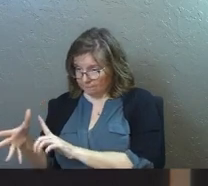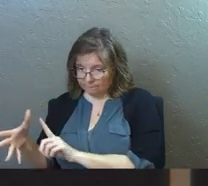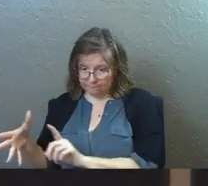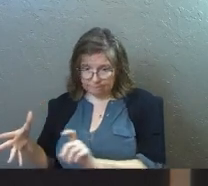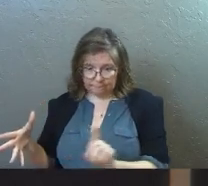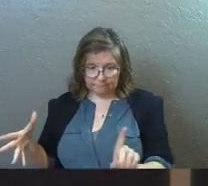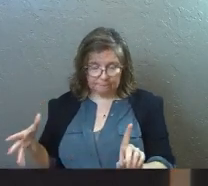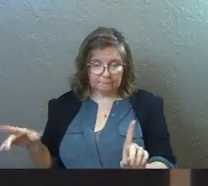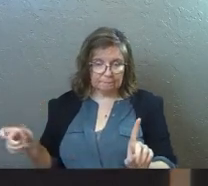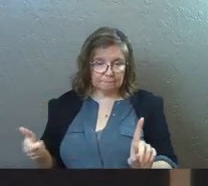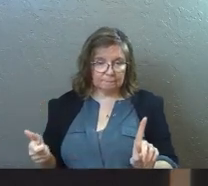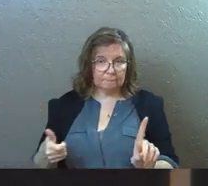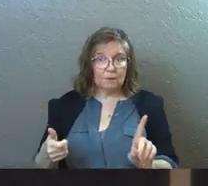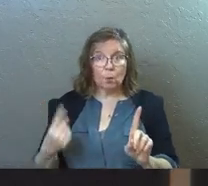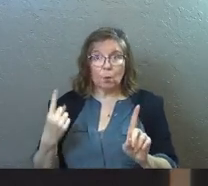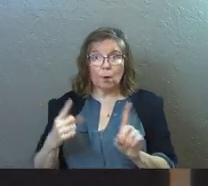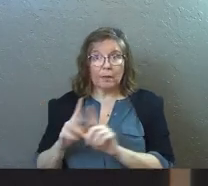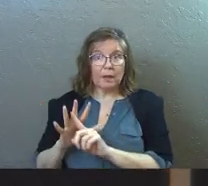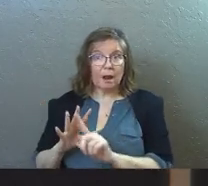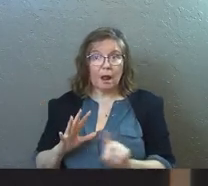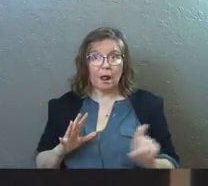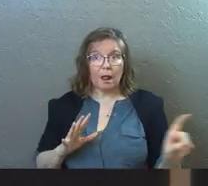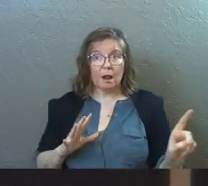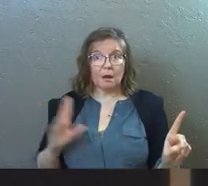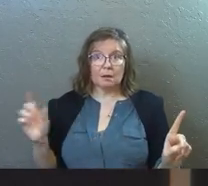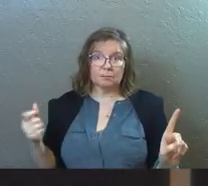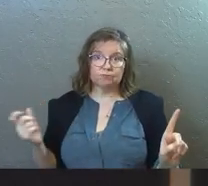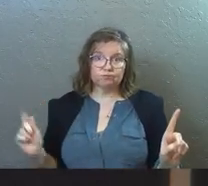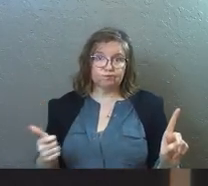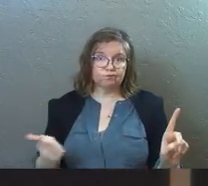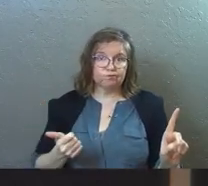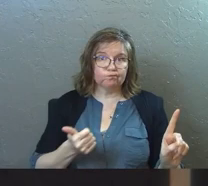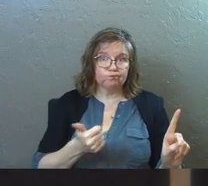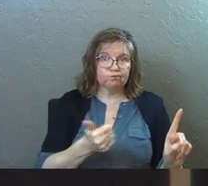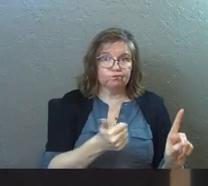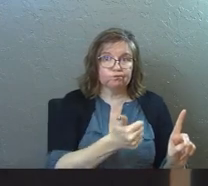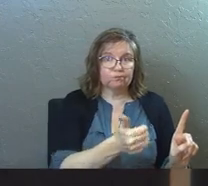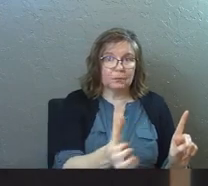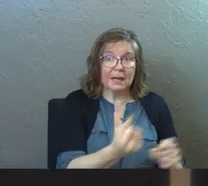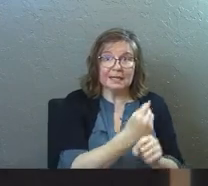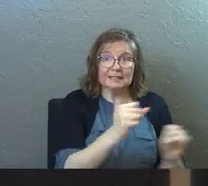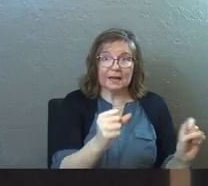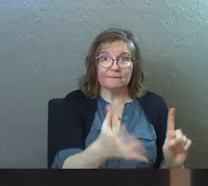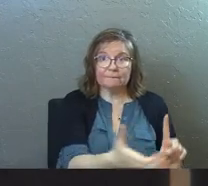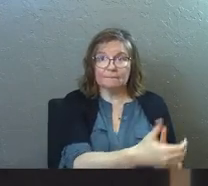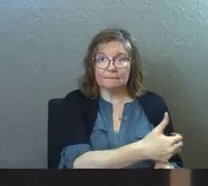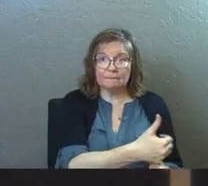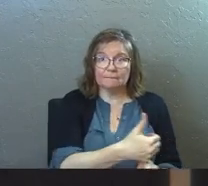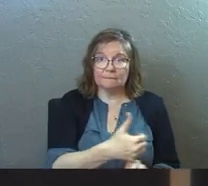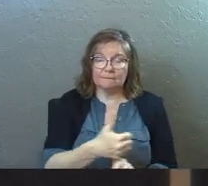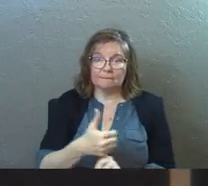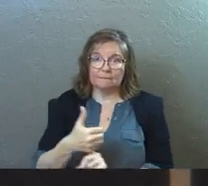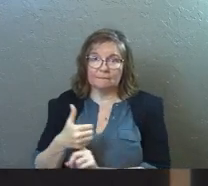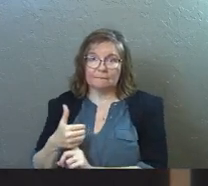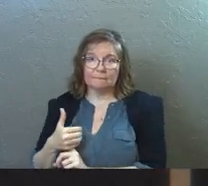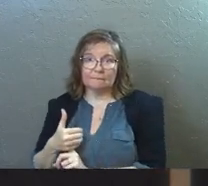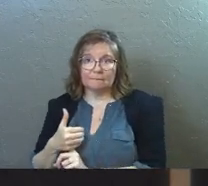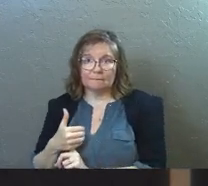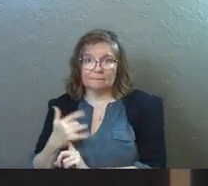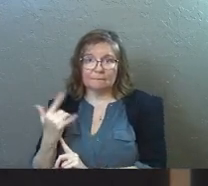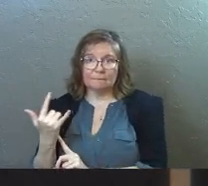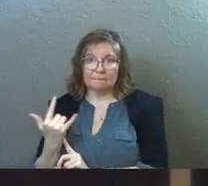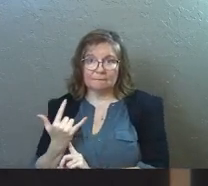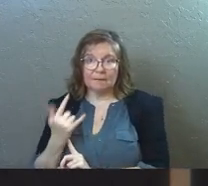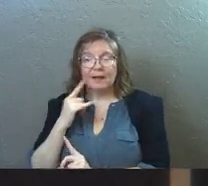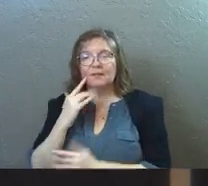and he gets the one that has wandered off. He goes and rescues the one who has wandered off. And